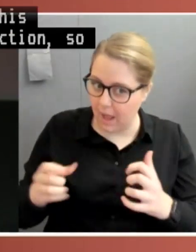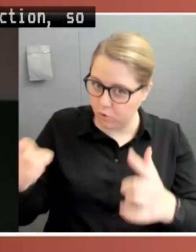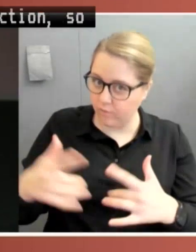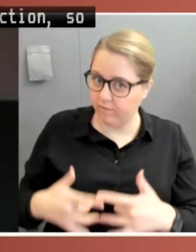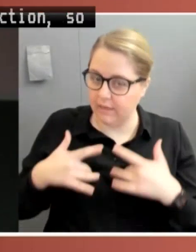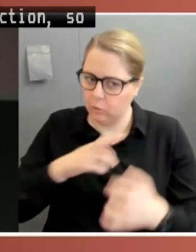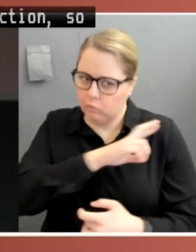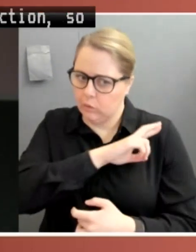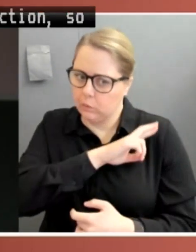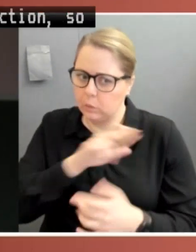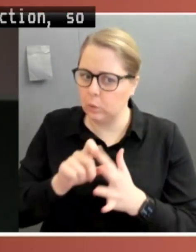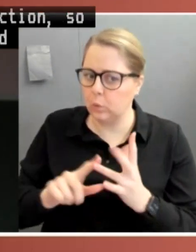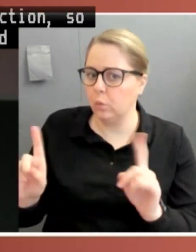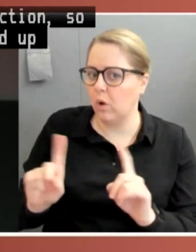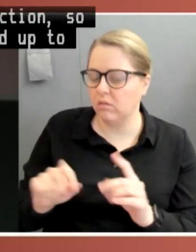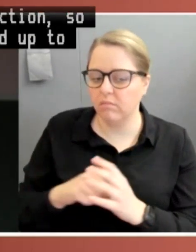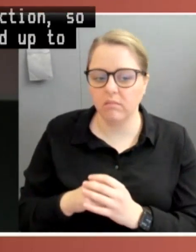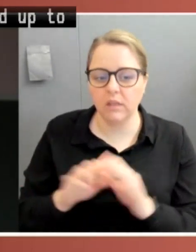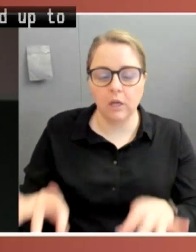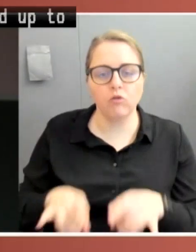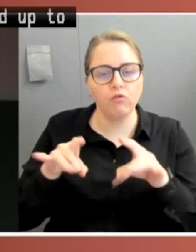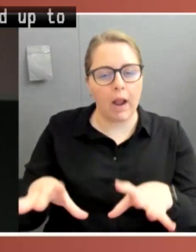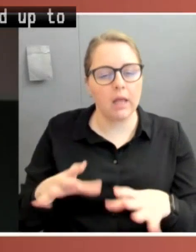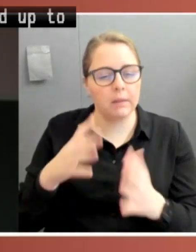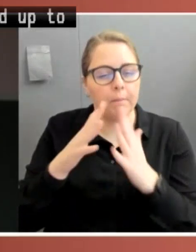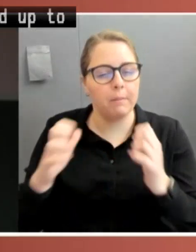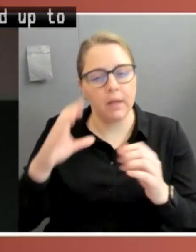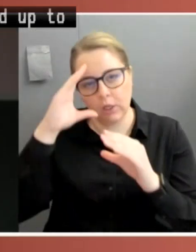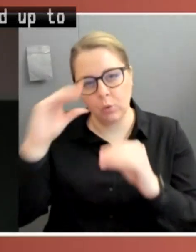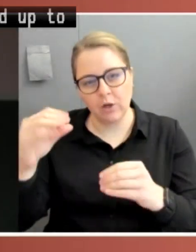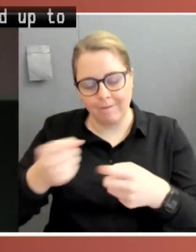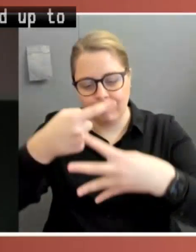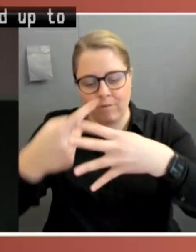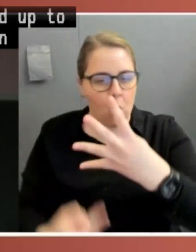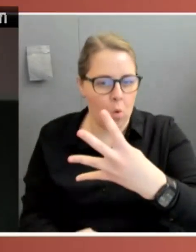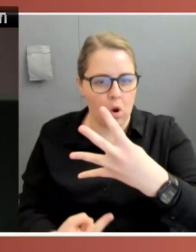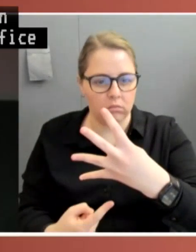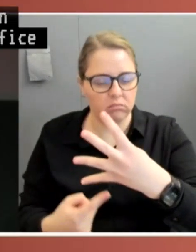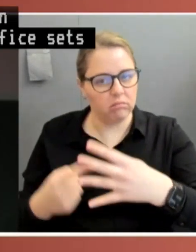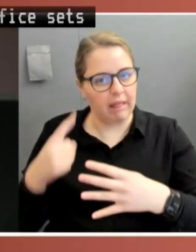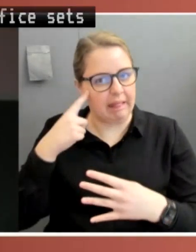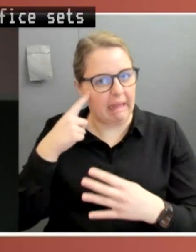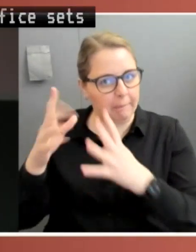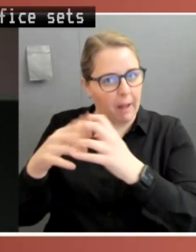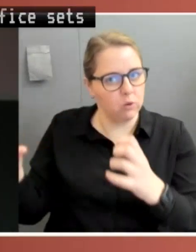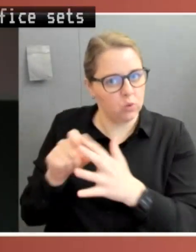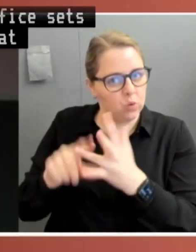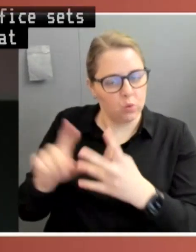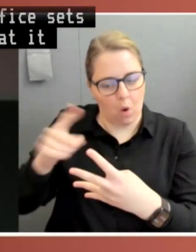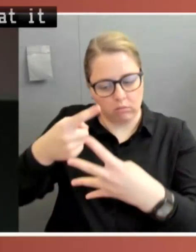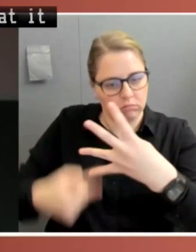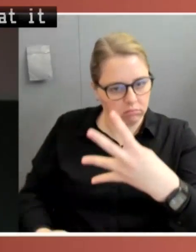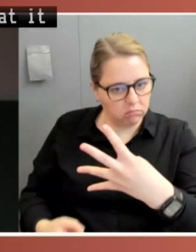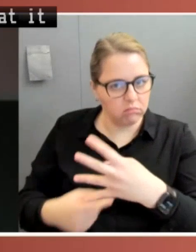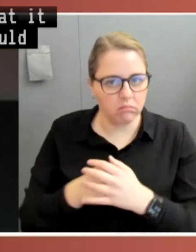Australian Parliamentary Education Office sets out four main functions that it thinks this parliament should fulfil, that I think obviously apply